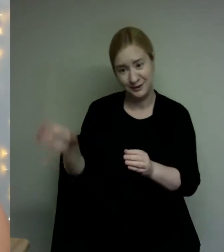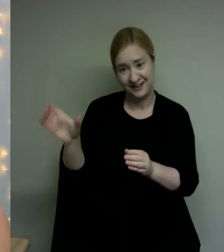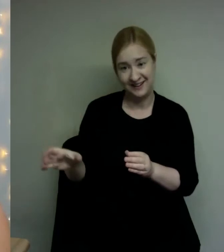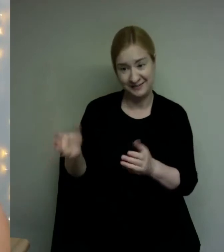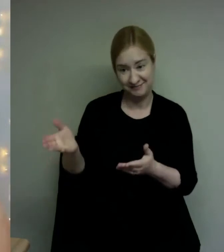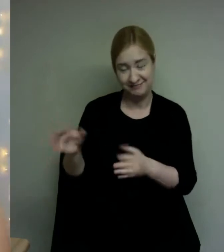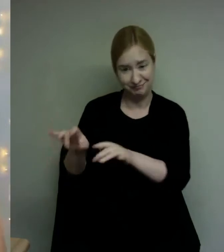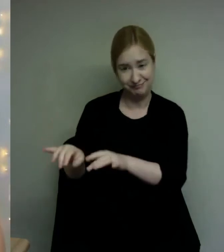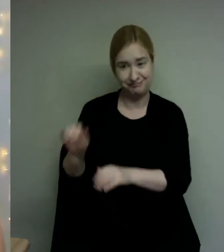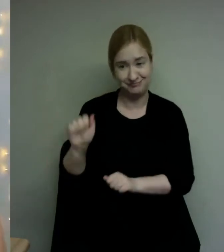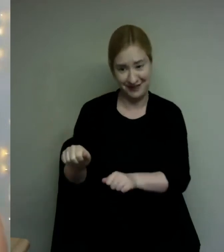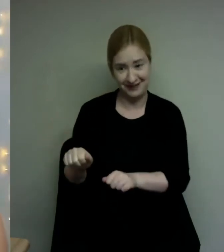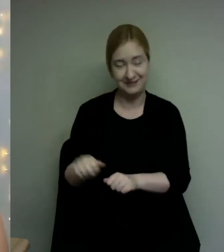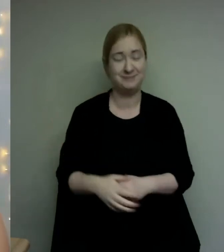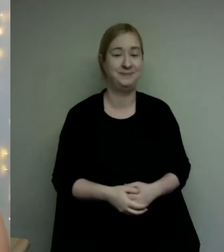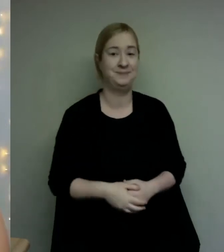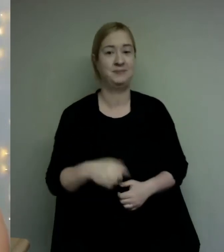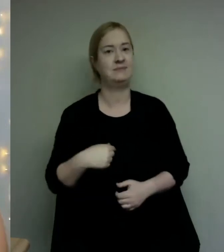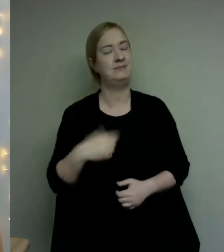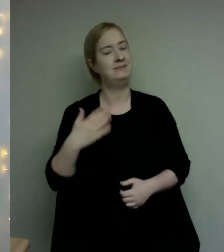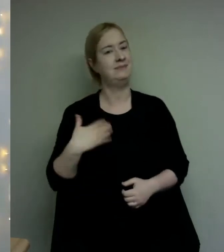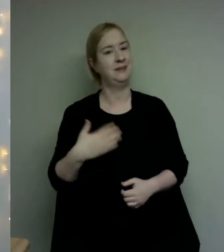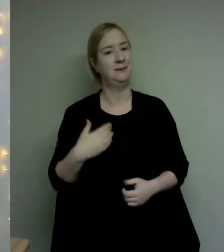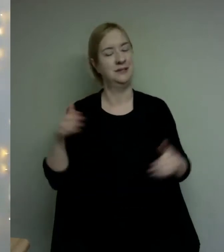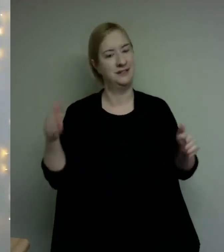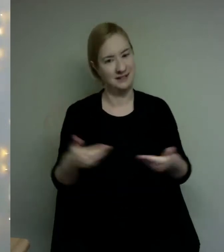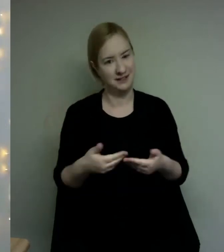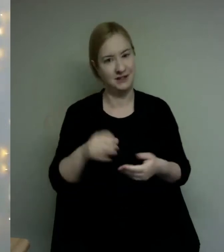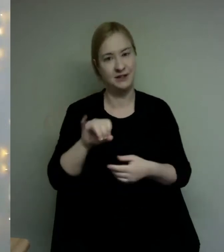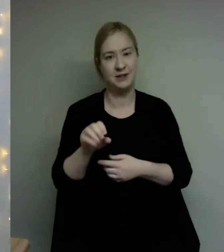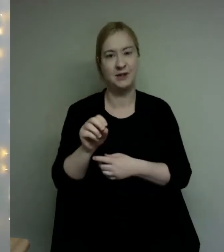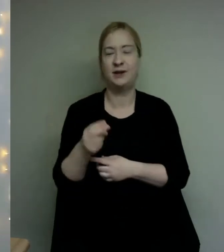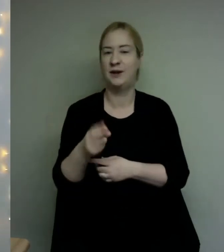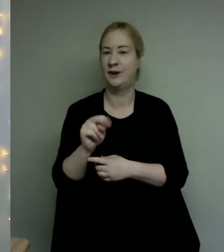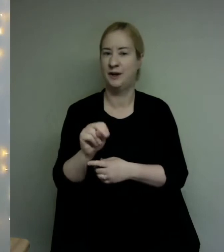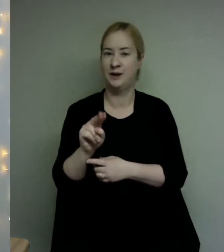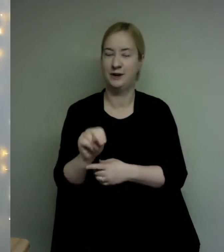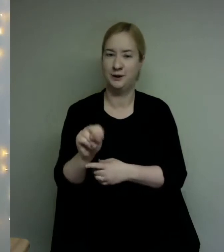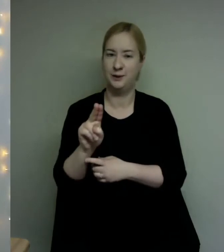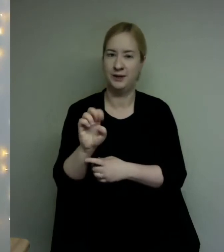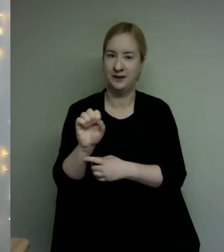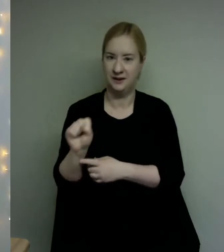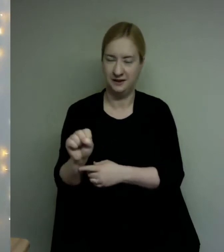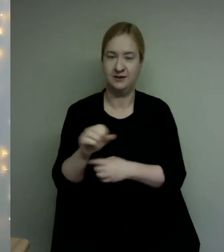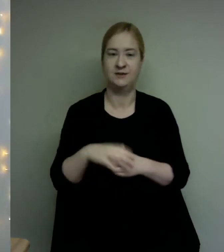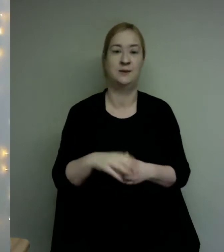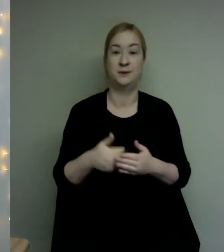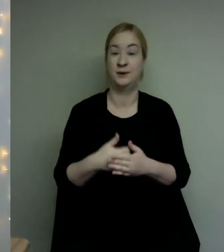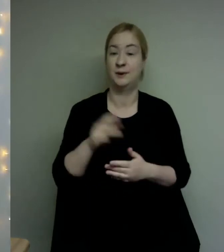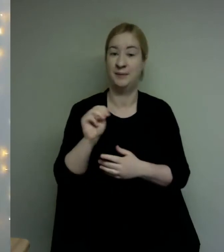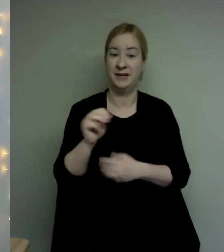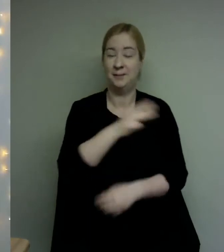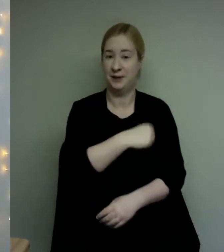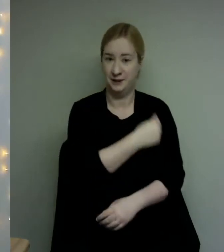i am very pleased to introduce to you john newez from new media manitoba john is our technology guru